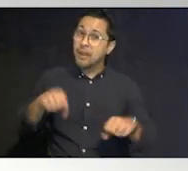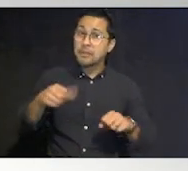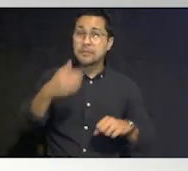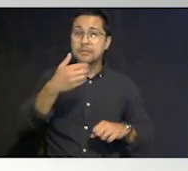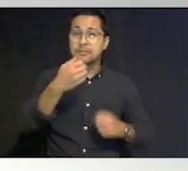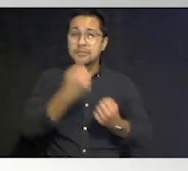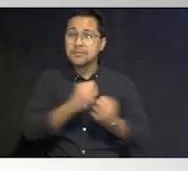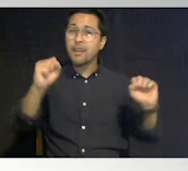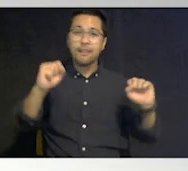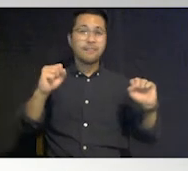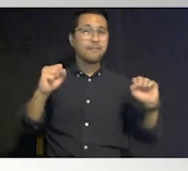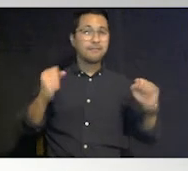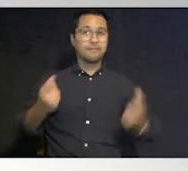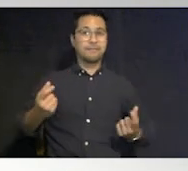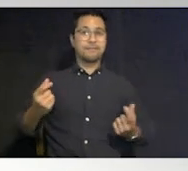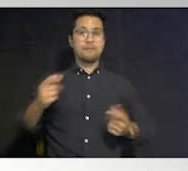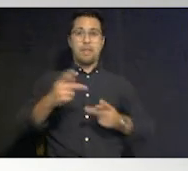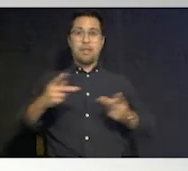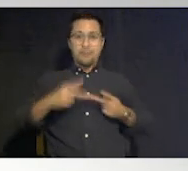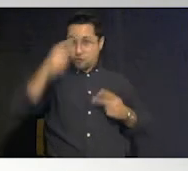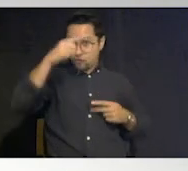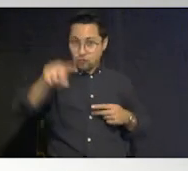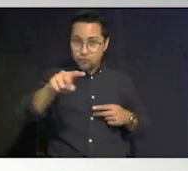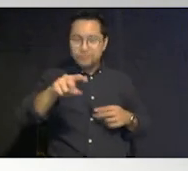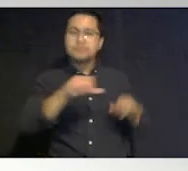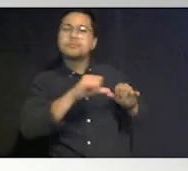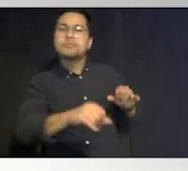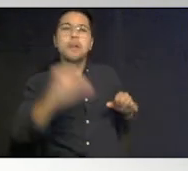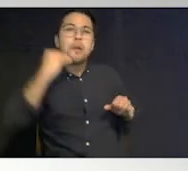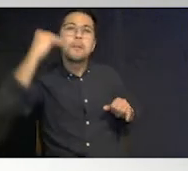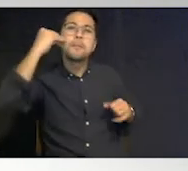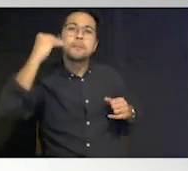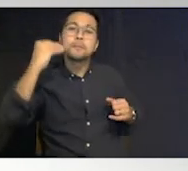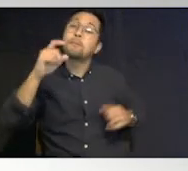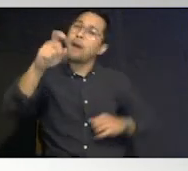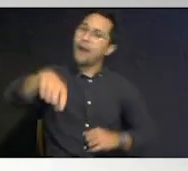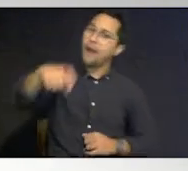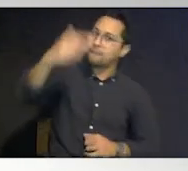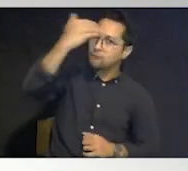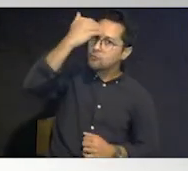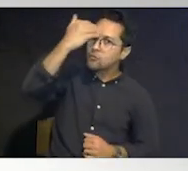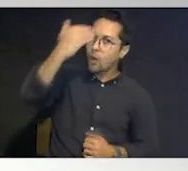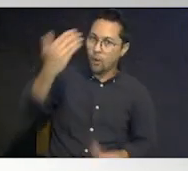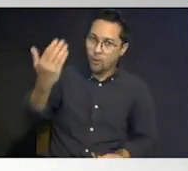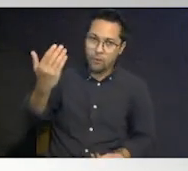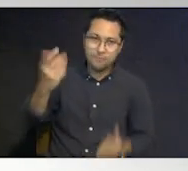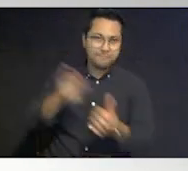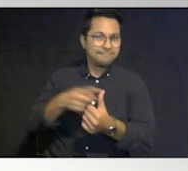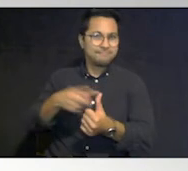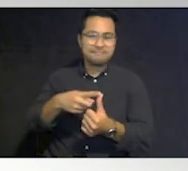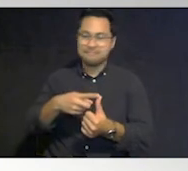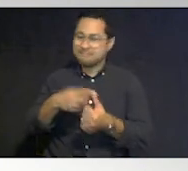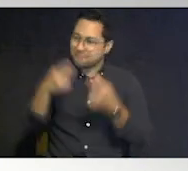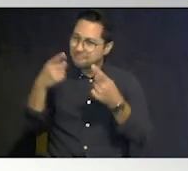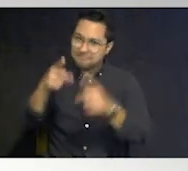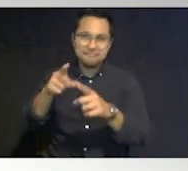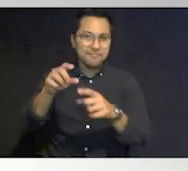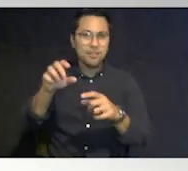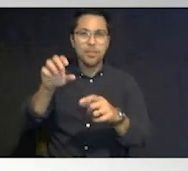place for you to be is to stay home but you need to be aware and i think we all need to be aware in the midst of a storm